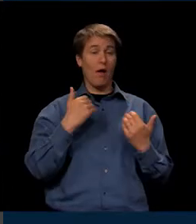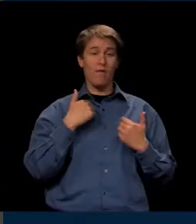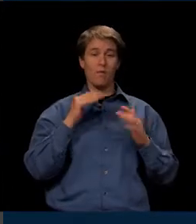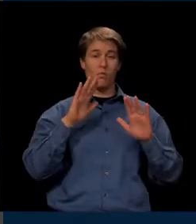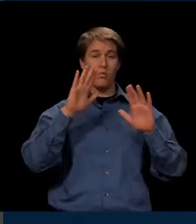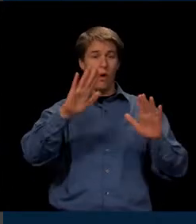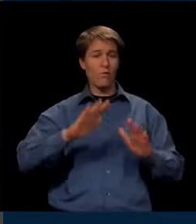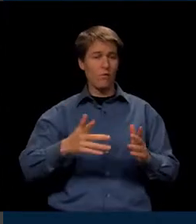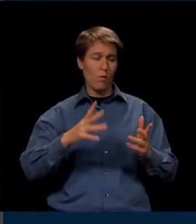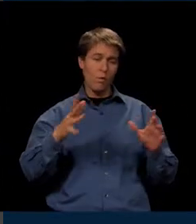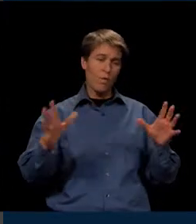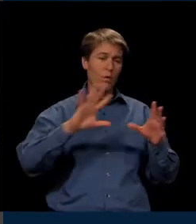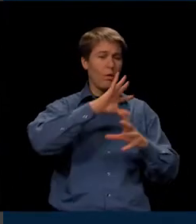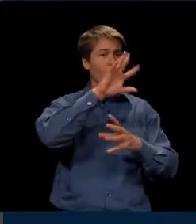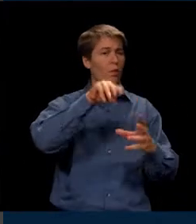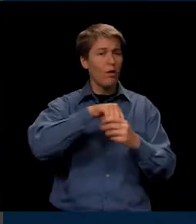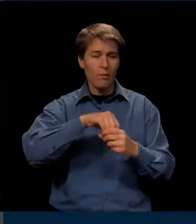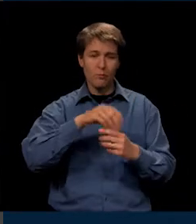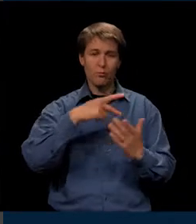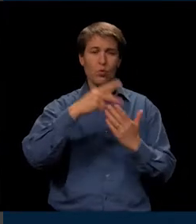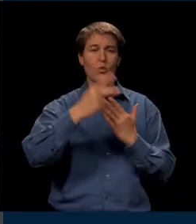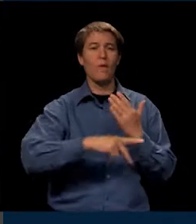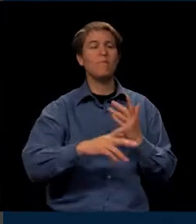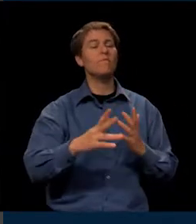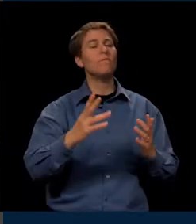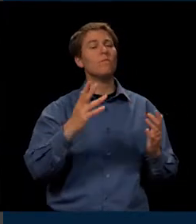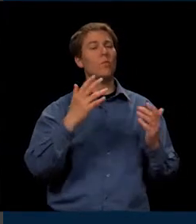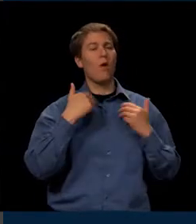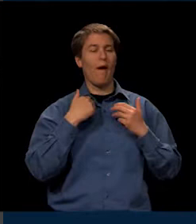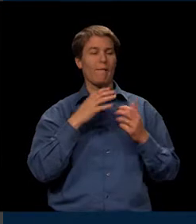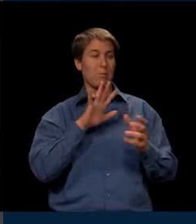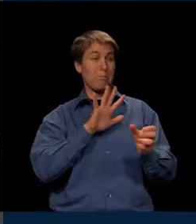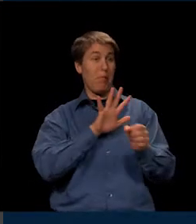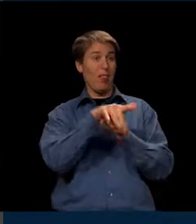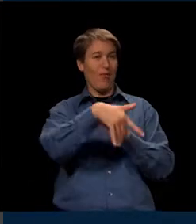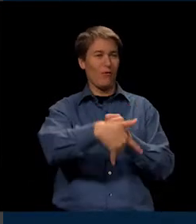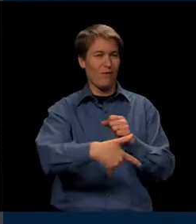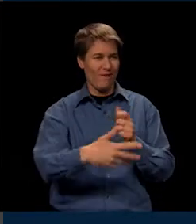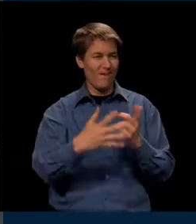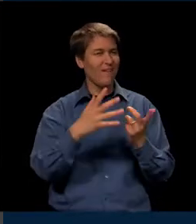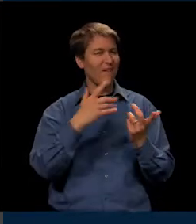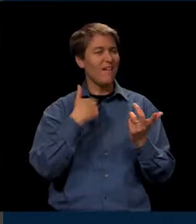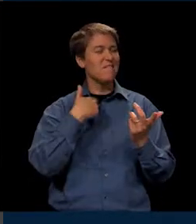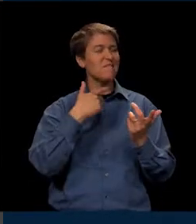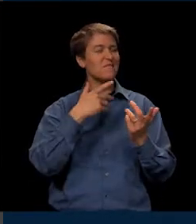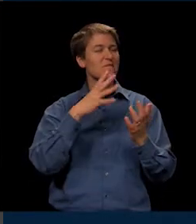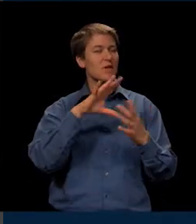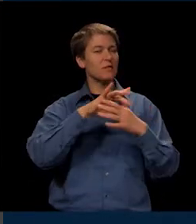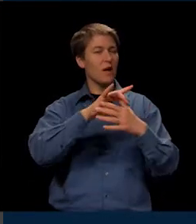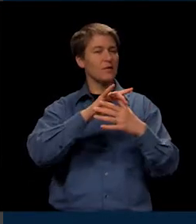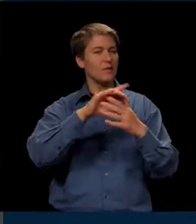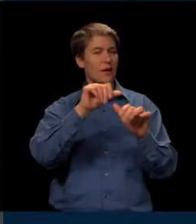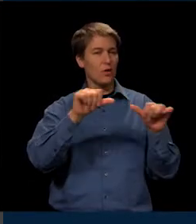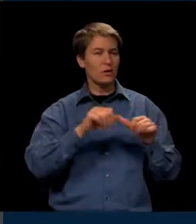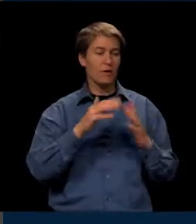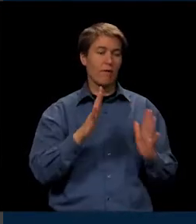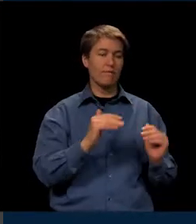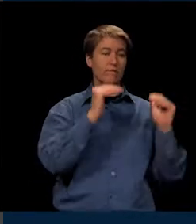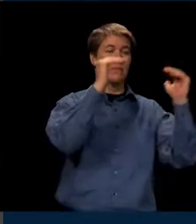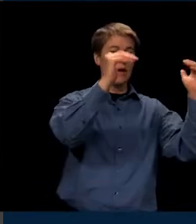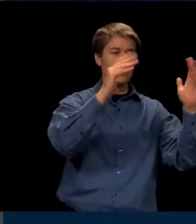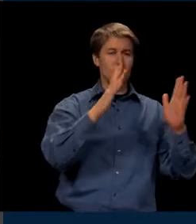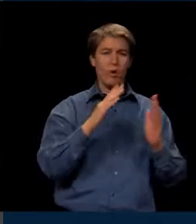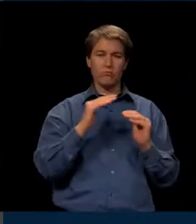comprehensive programs. We have, we have a plethora of content areas. We have advanced programs. We have remedial